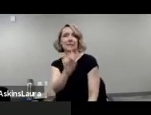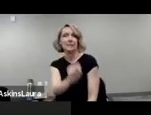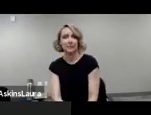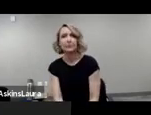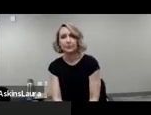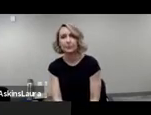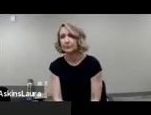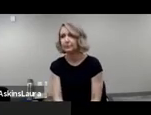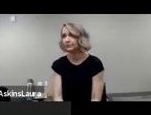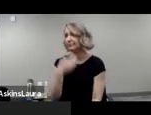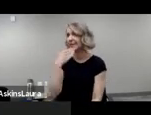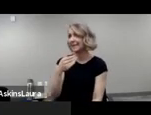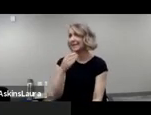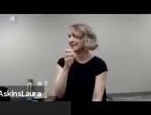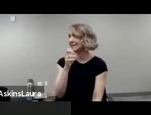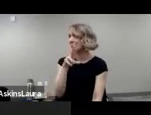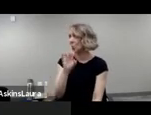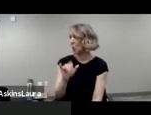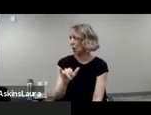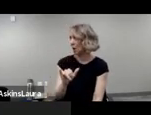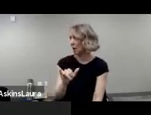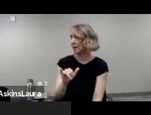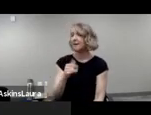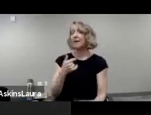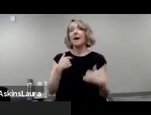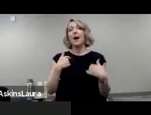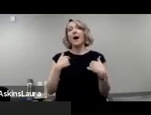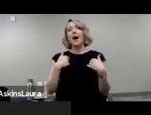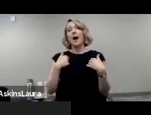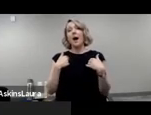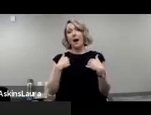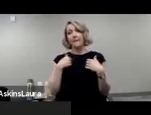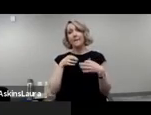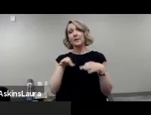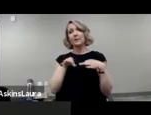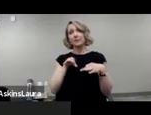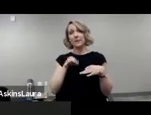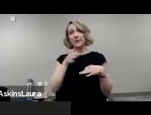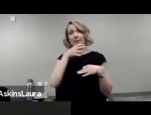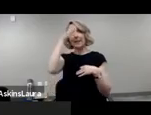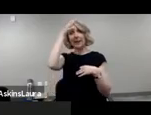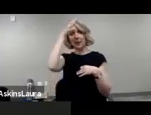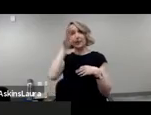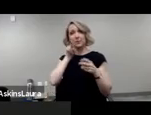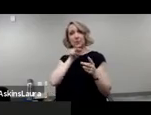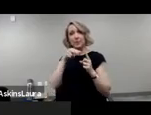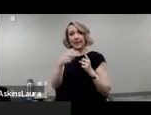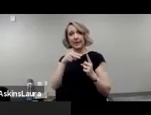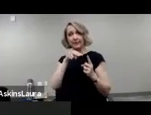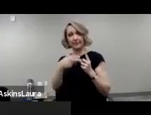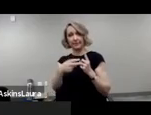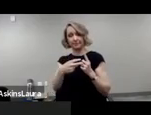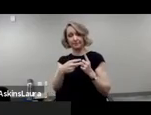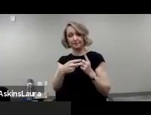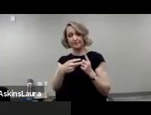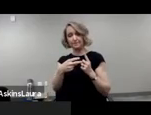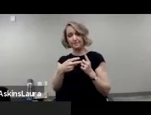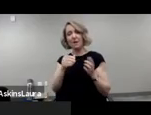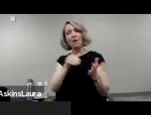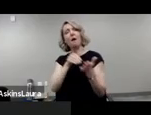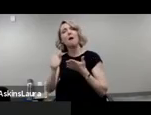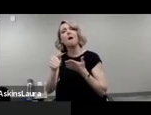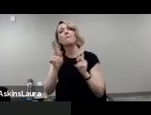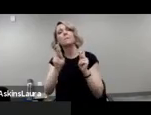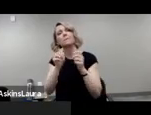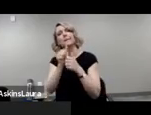Thanks, Leroy. I'm going to give the parents perspective. So in many cases, people with developmental